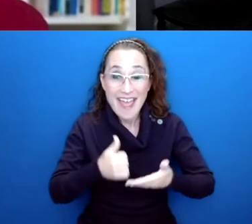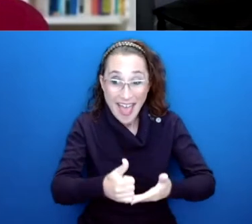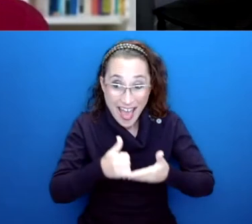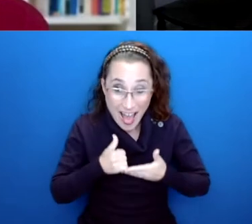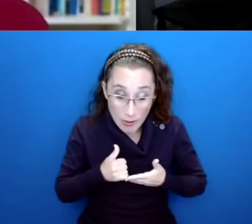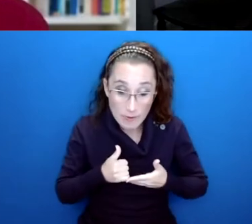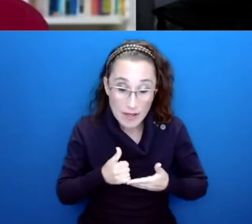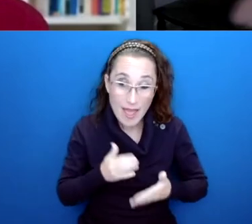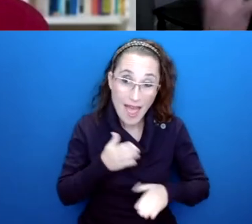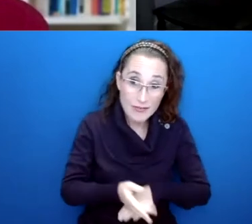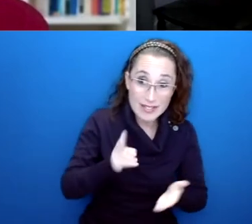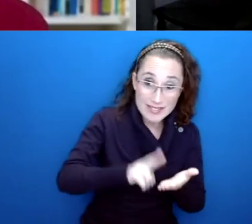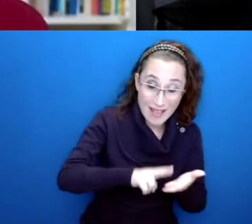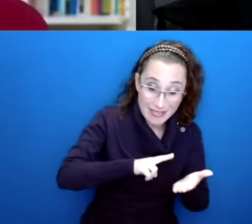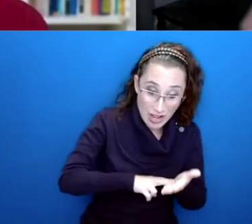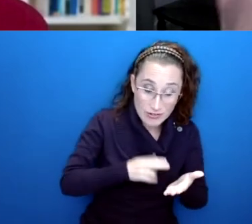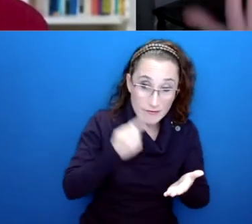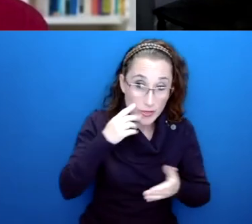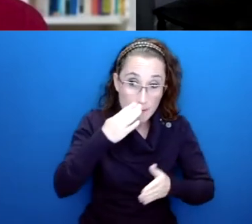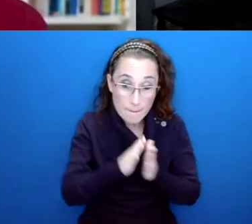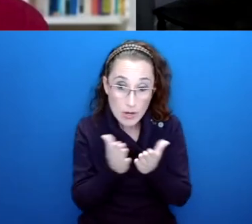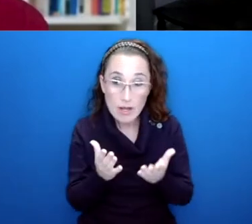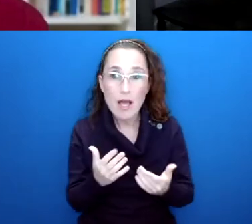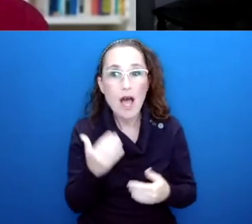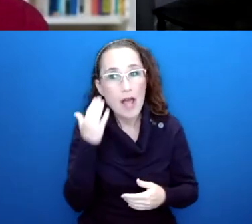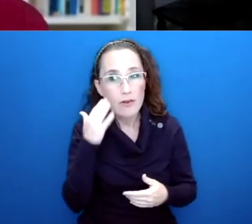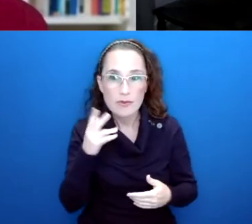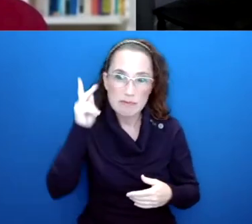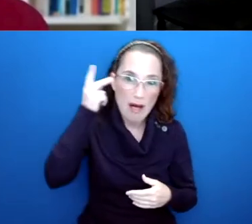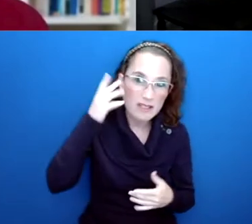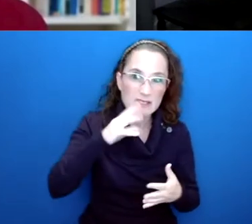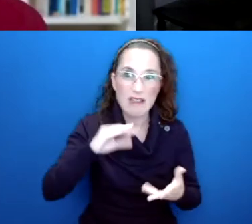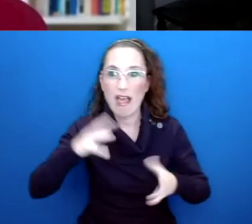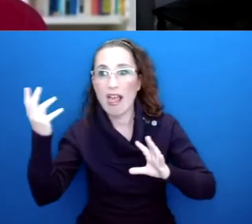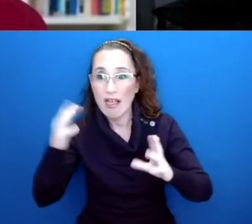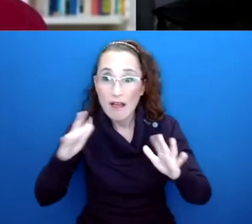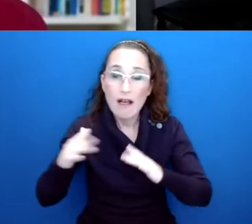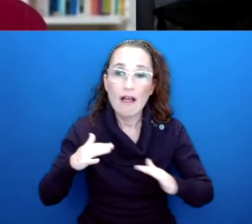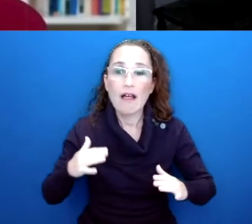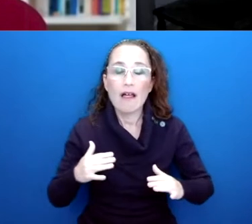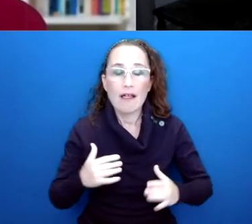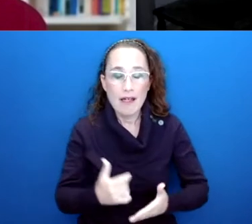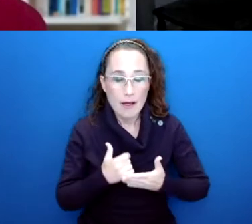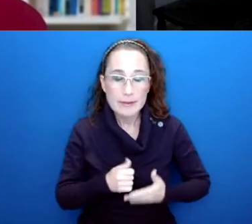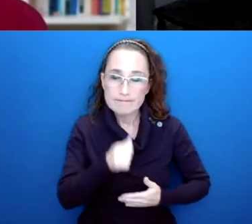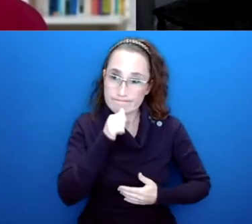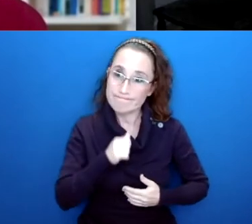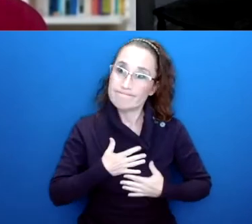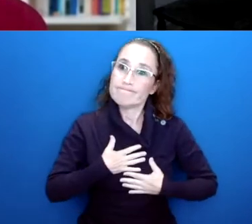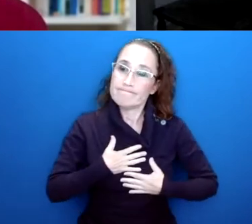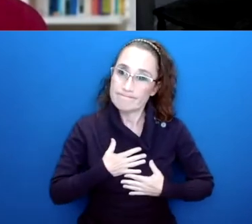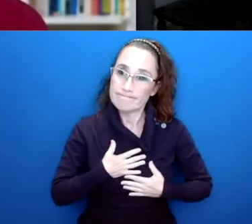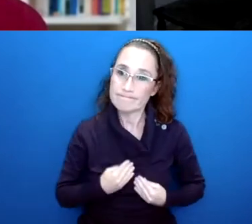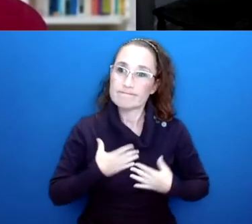terrifying pandemic and all of the political stuff and the unrest that was going on. It was actually very helpful for resilience. And the other thing I think is